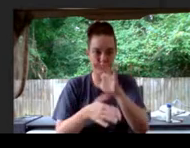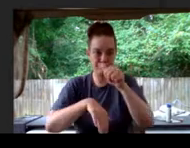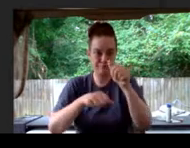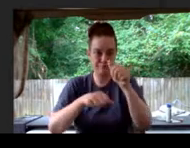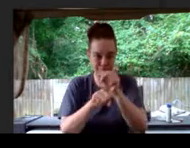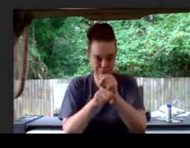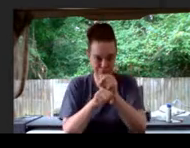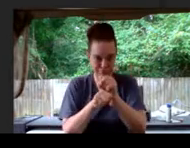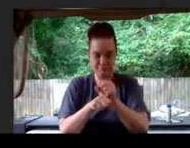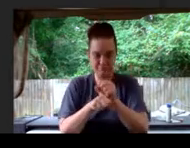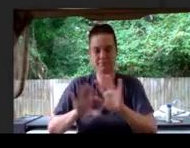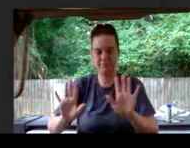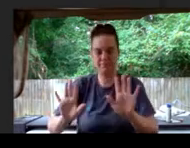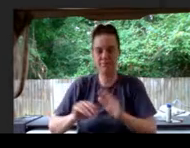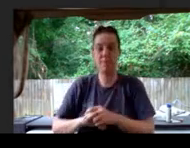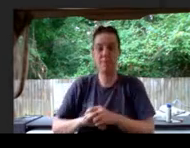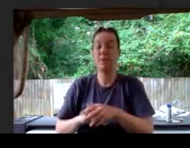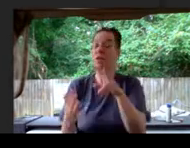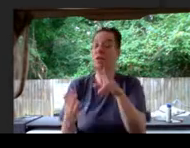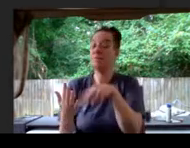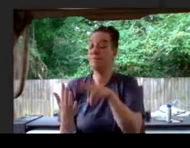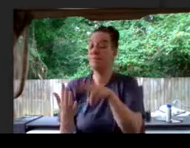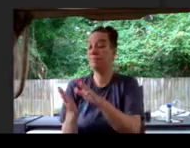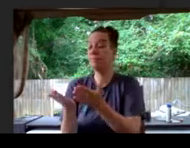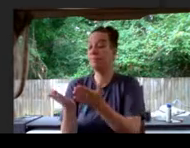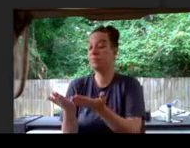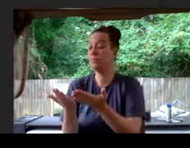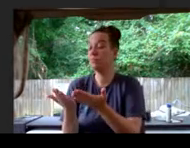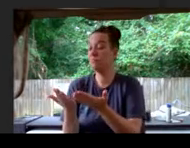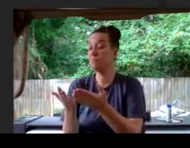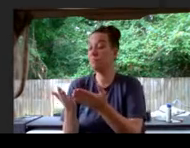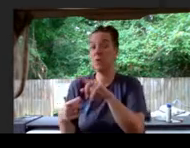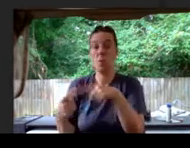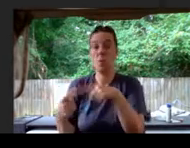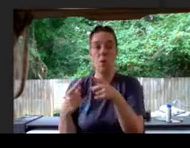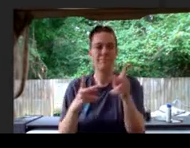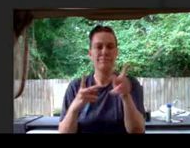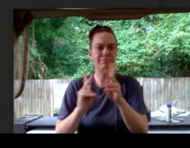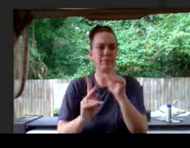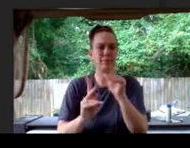She read from the book when the bake sale was slow.